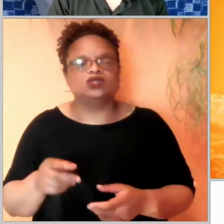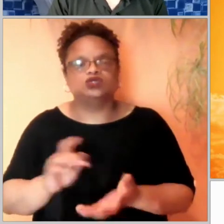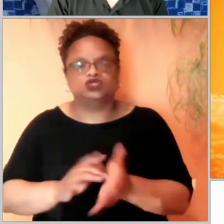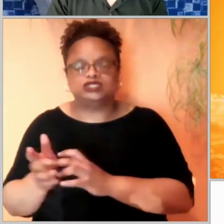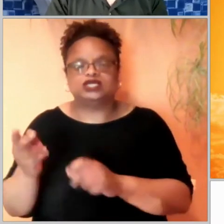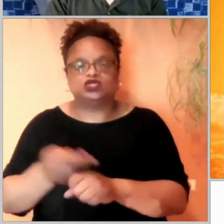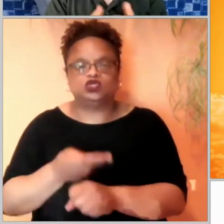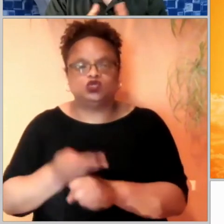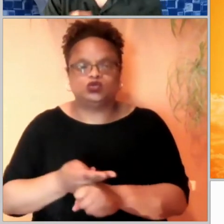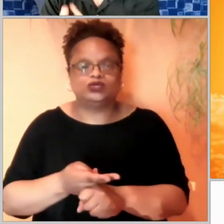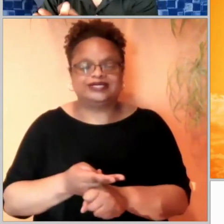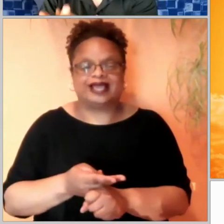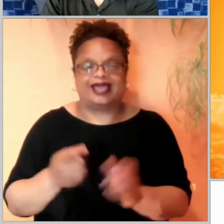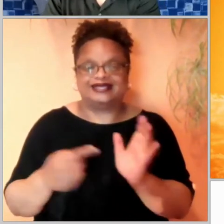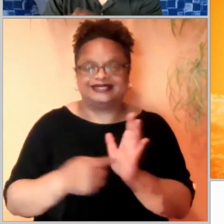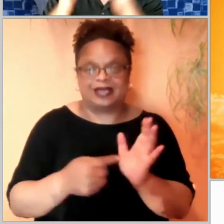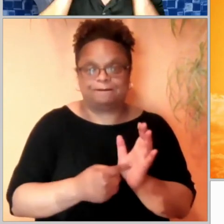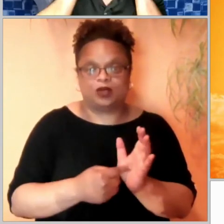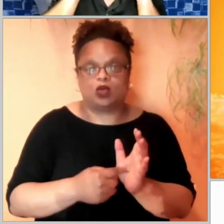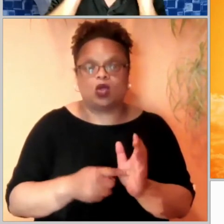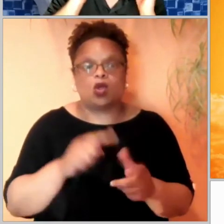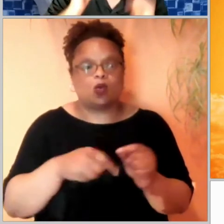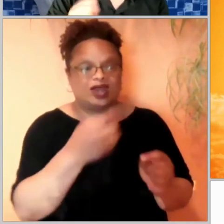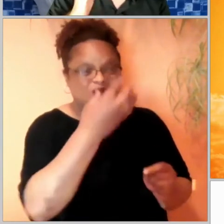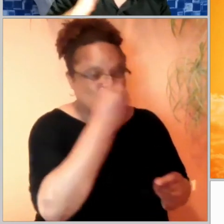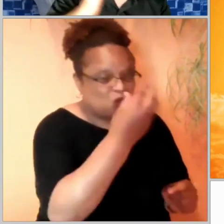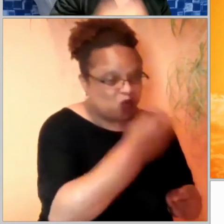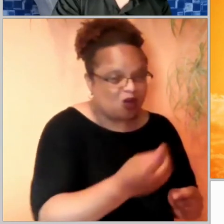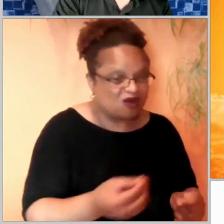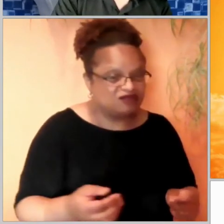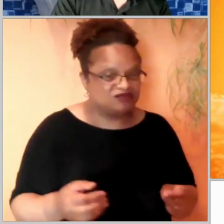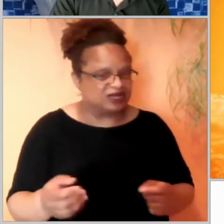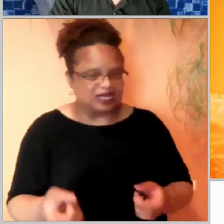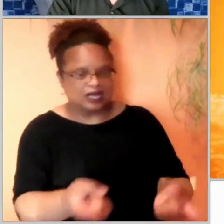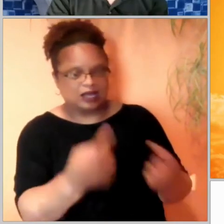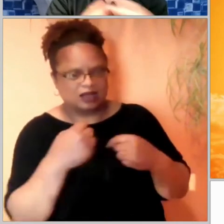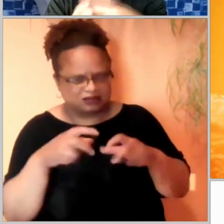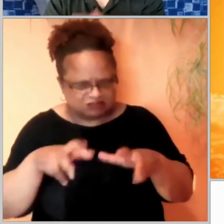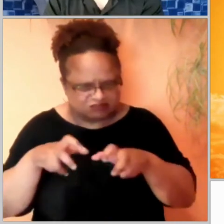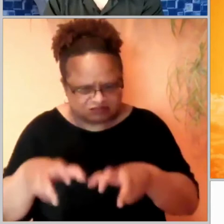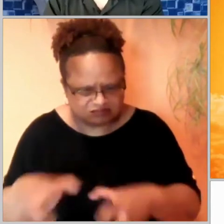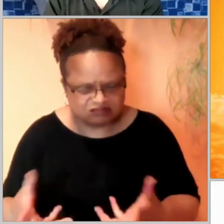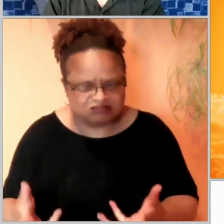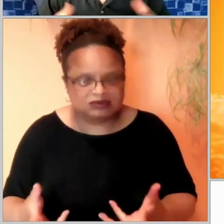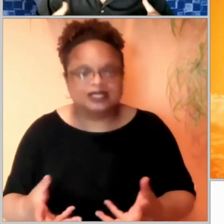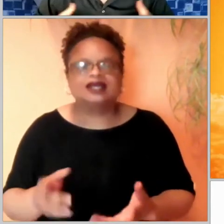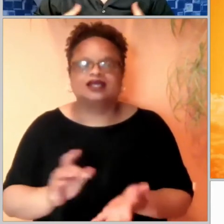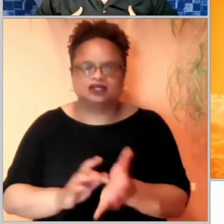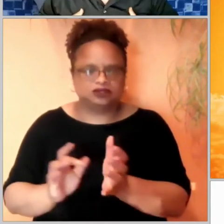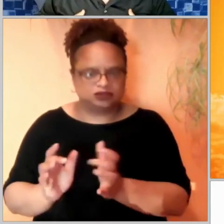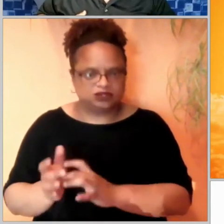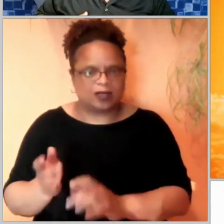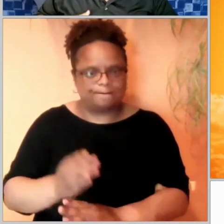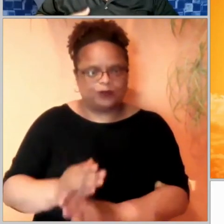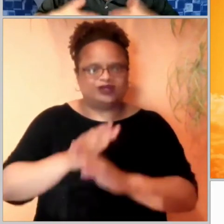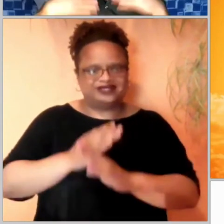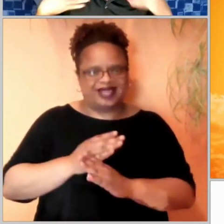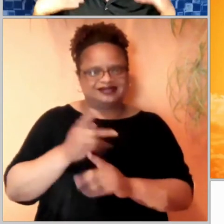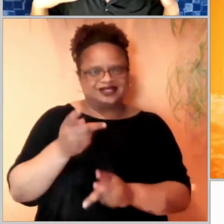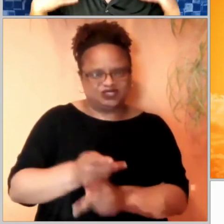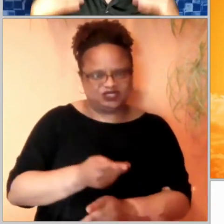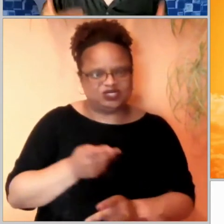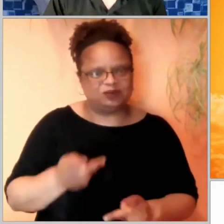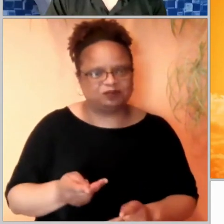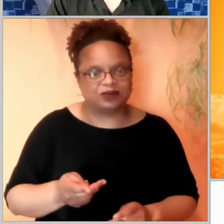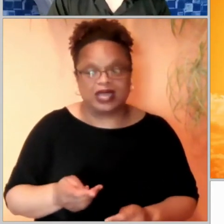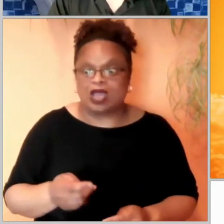comes. He leads the sheep. The sheep know his voice. They follow him. He protects the sheep. He says in verse 11, he's